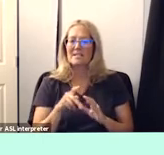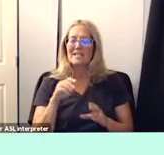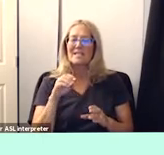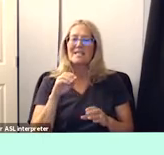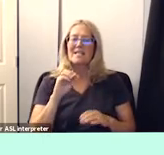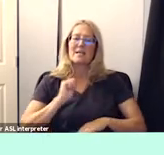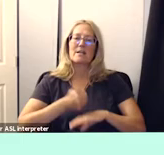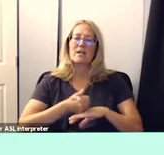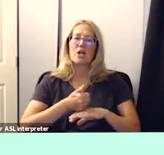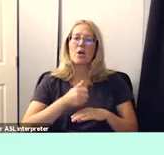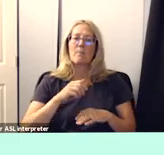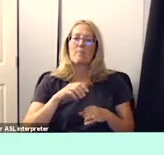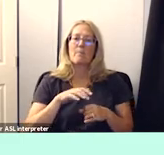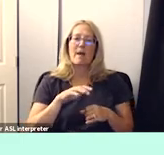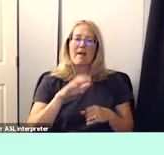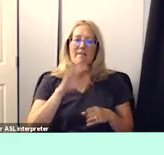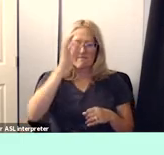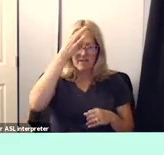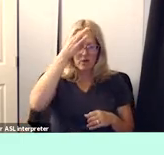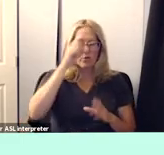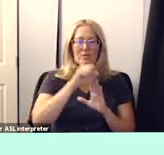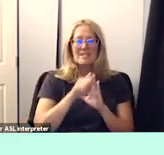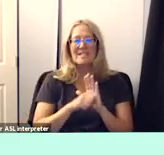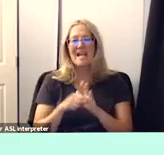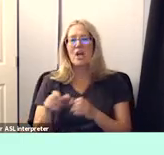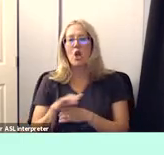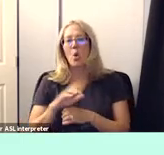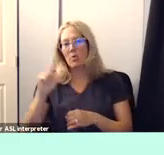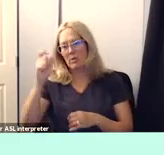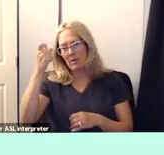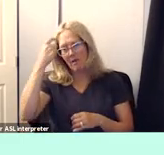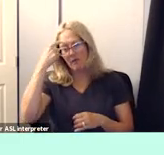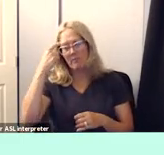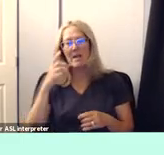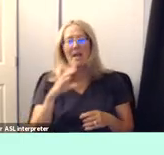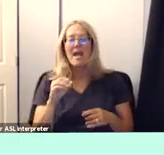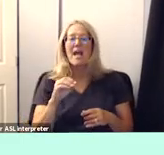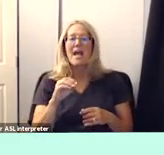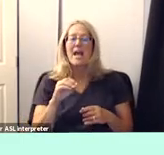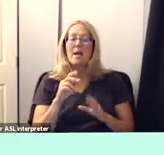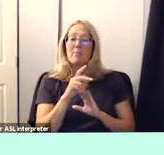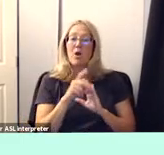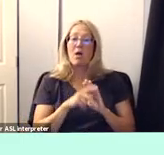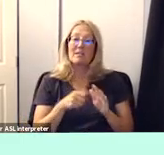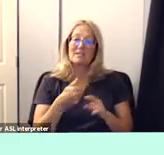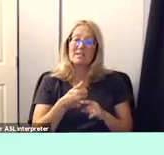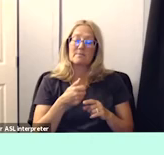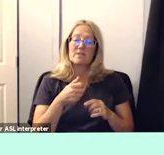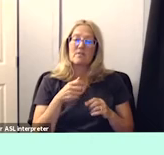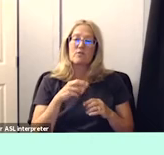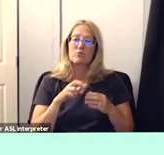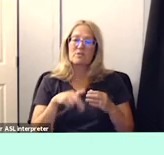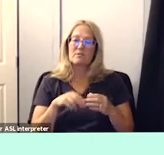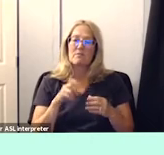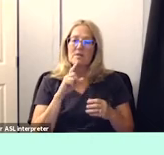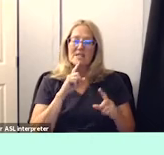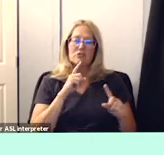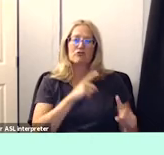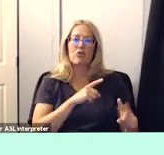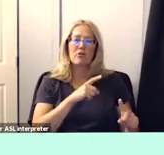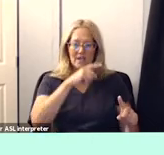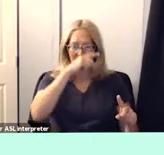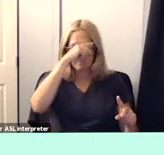and local governments during that same time and those policies resulted in the targeting of black